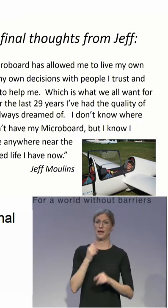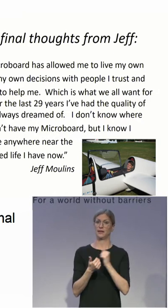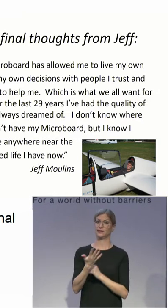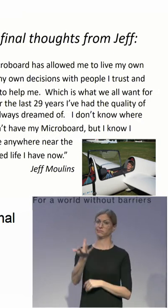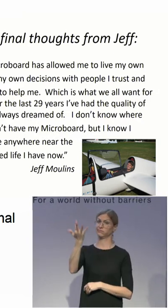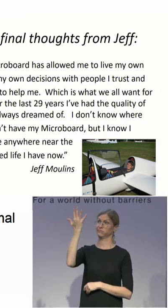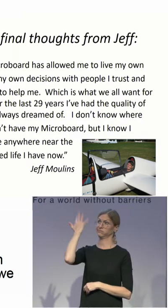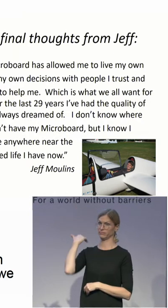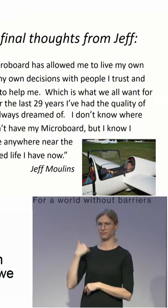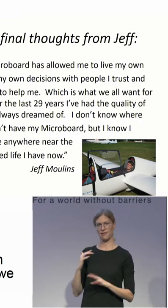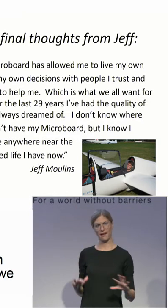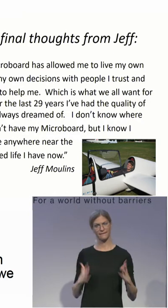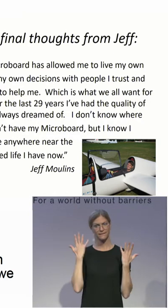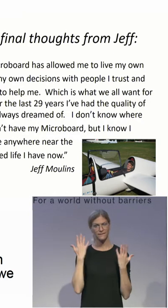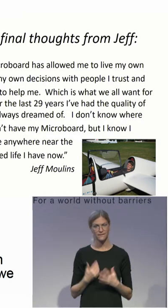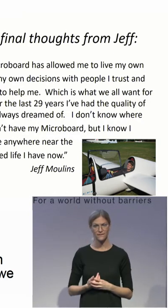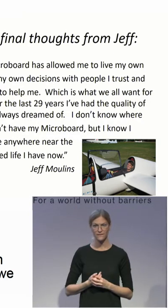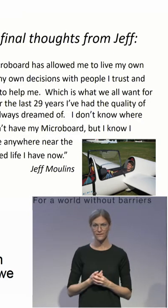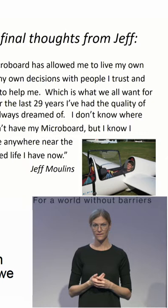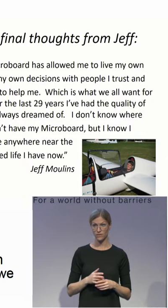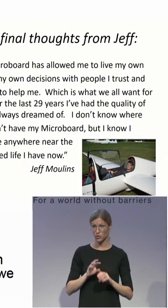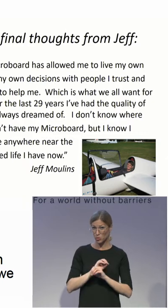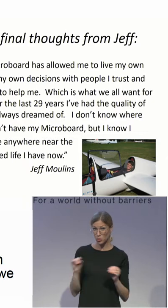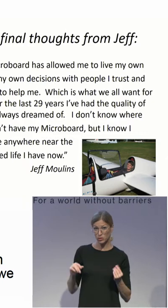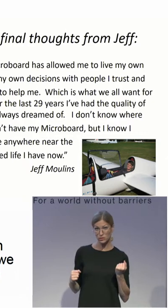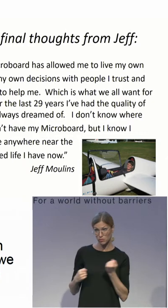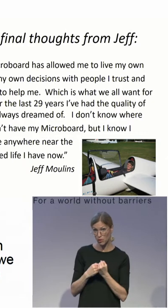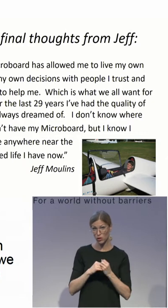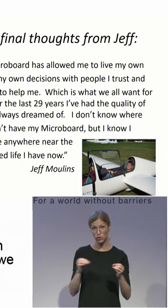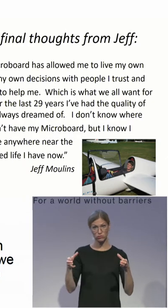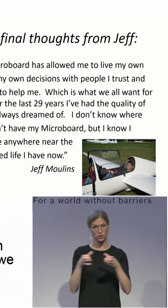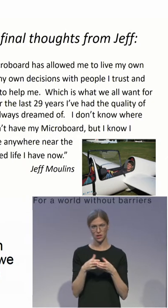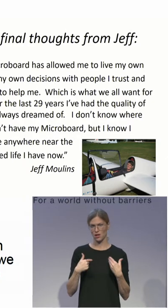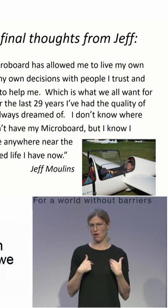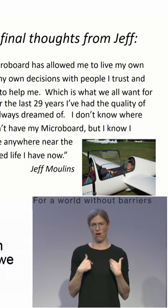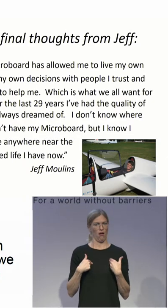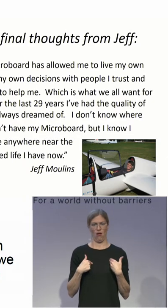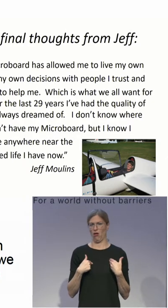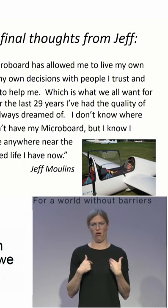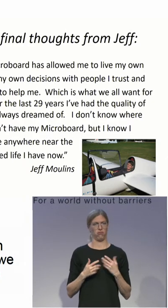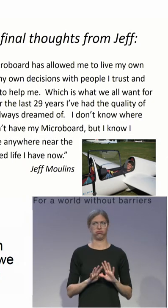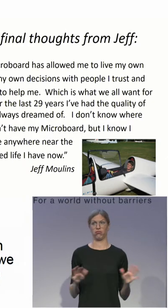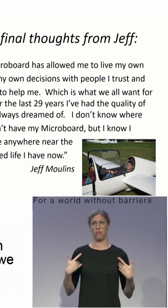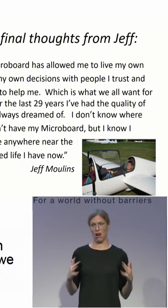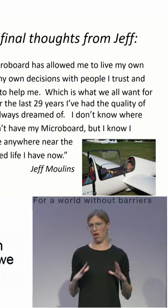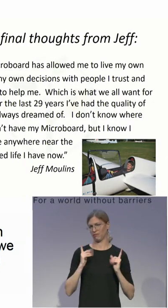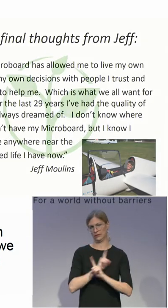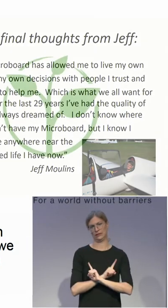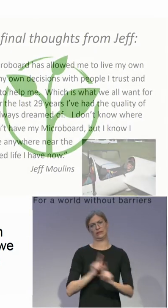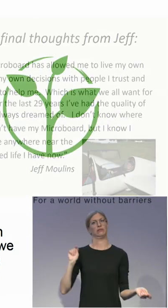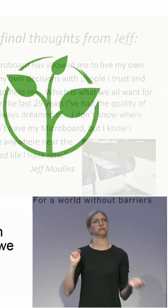I don't know where I'd be if I didn't have my microboard, but I know I wouldn't have anywhere near the self-determined life I have now. Thank you.